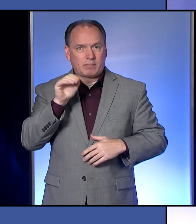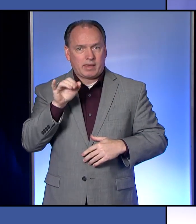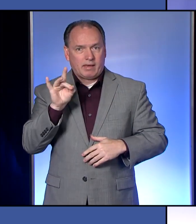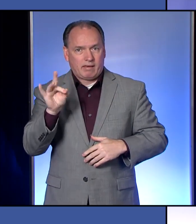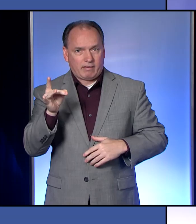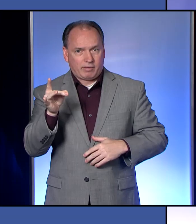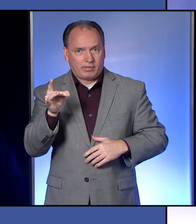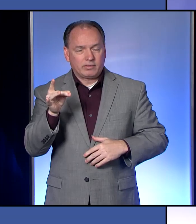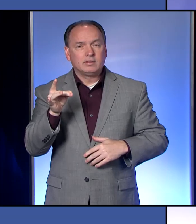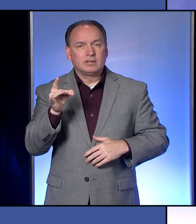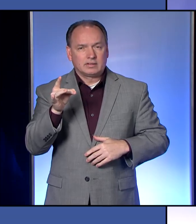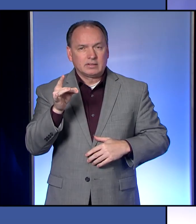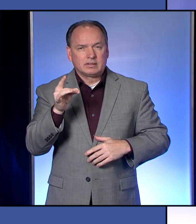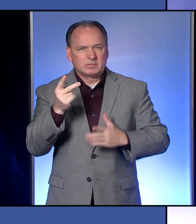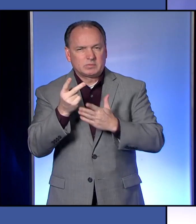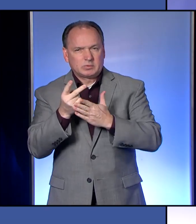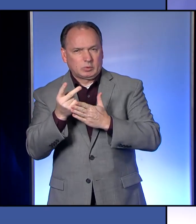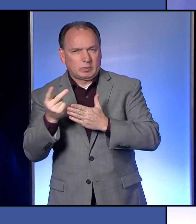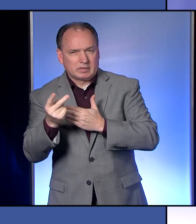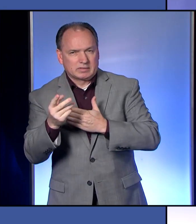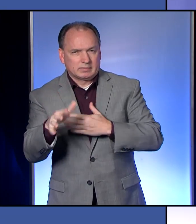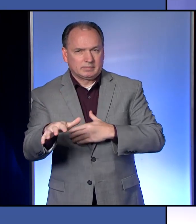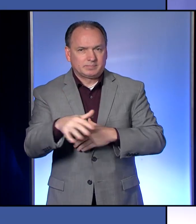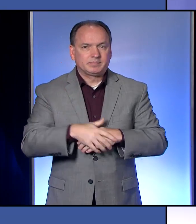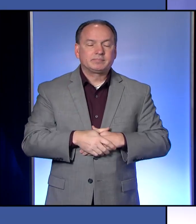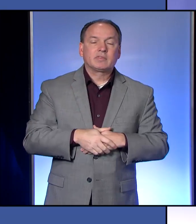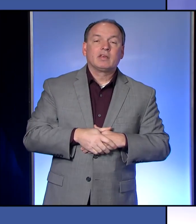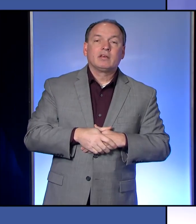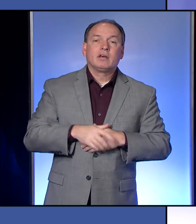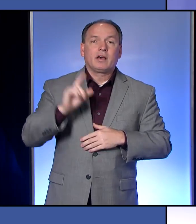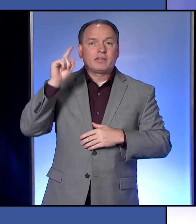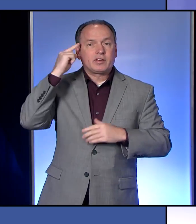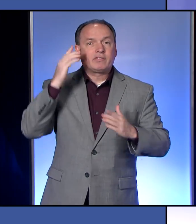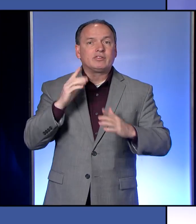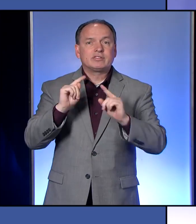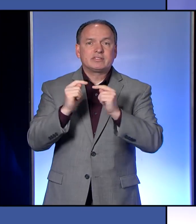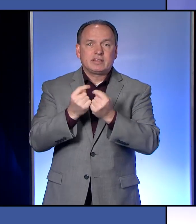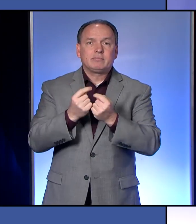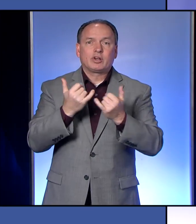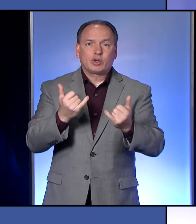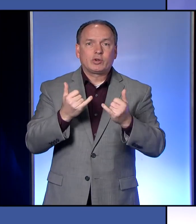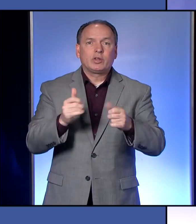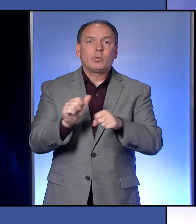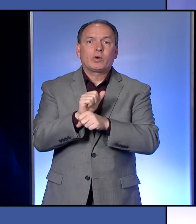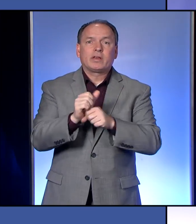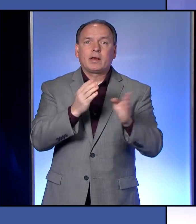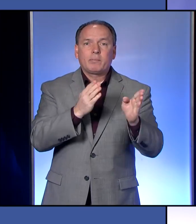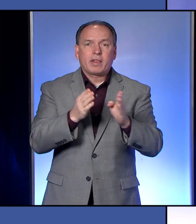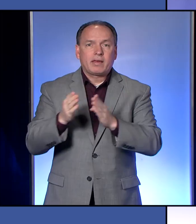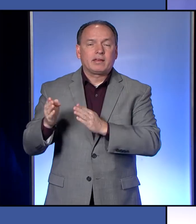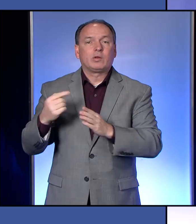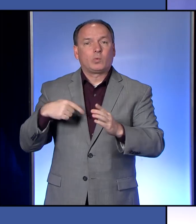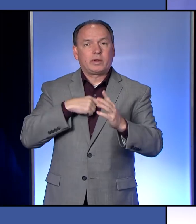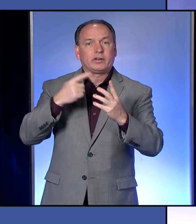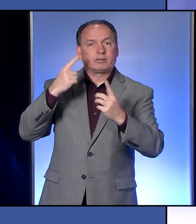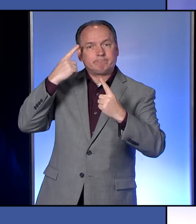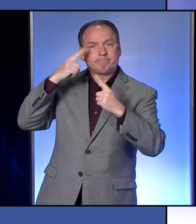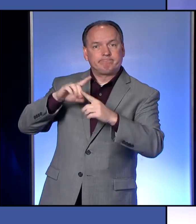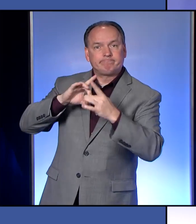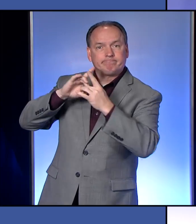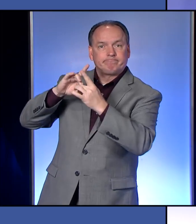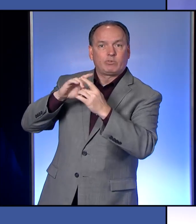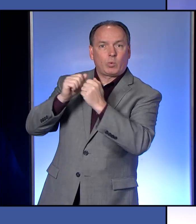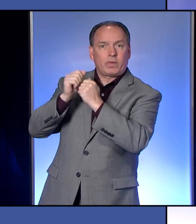8th, just a little over two weeks. The governor's team is currently working on a plan and we are working with them to